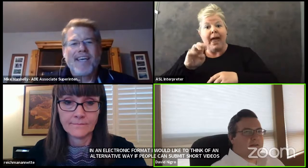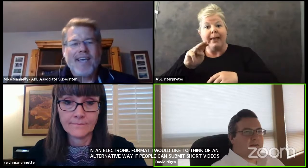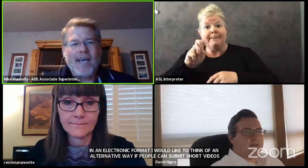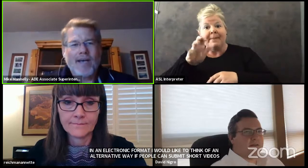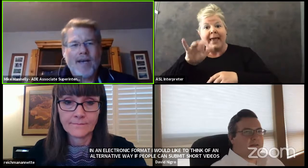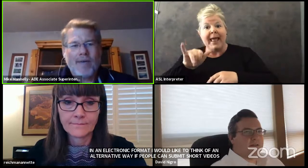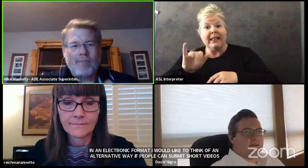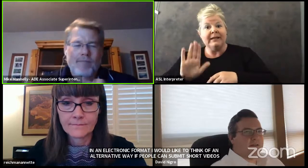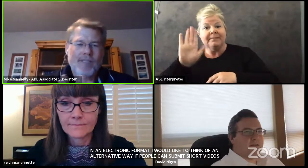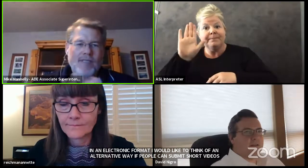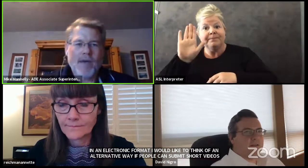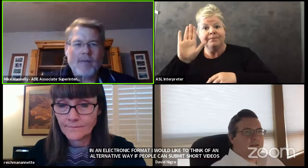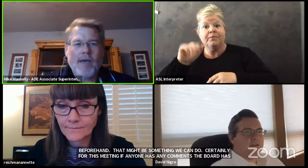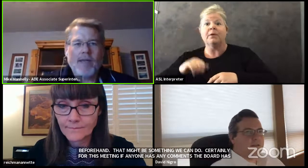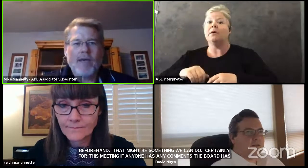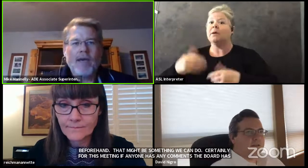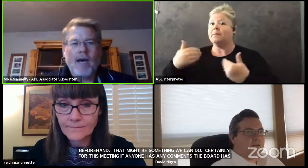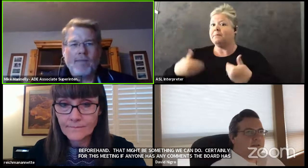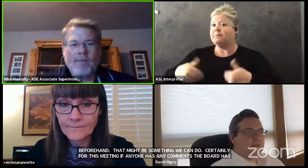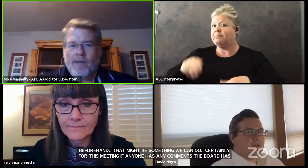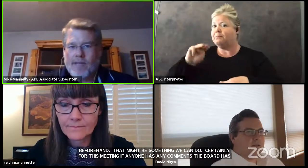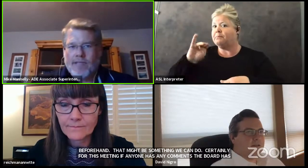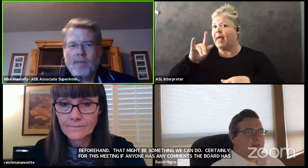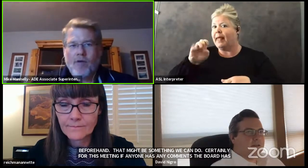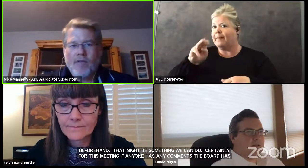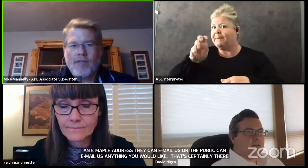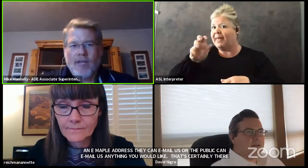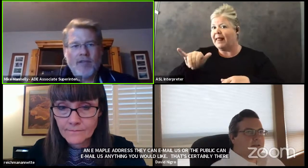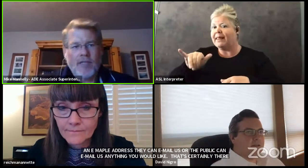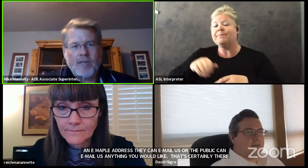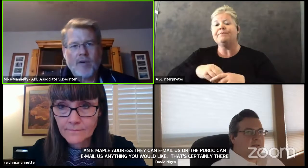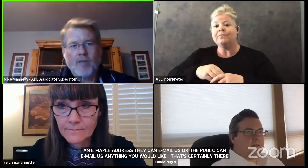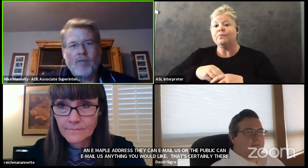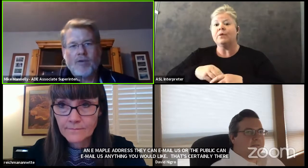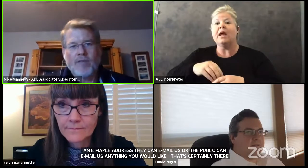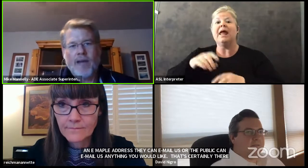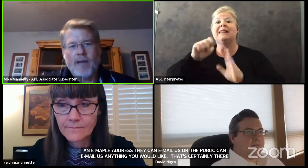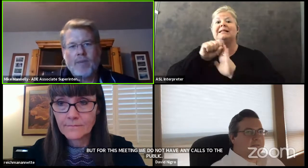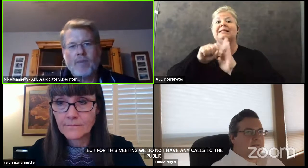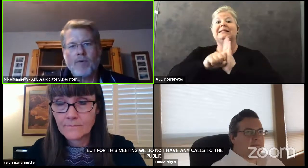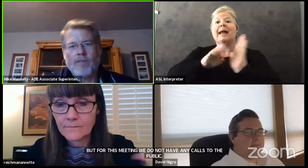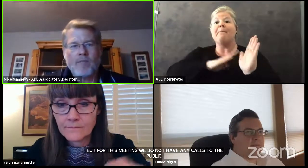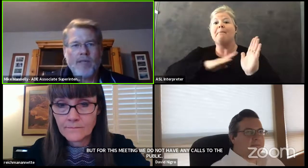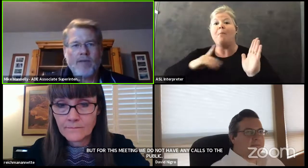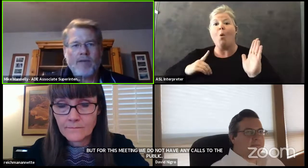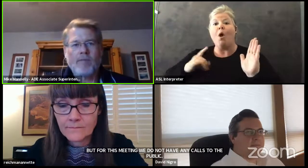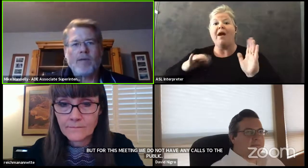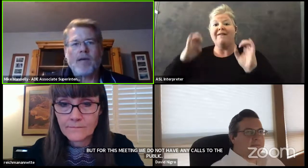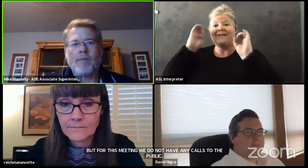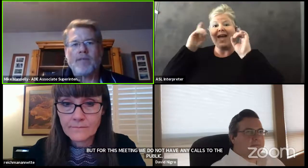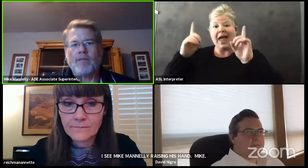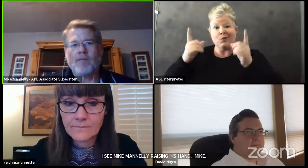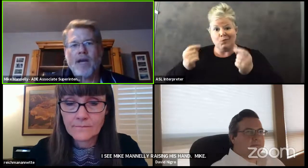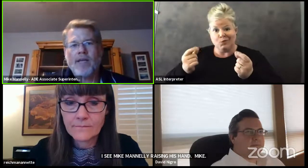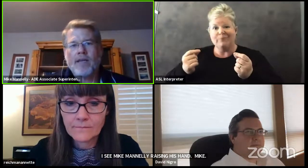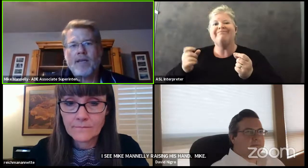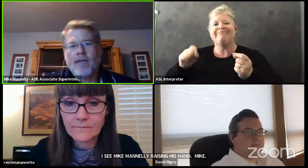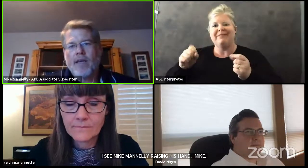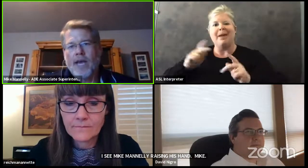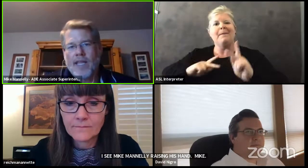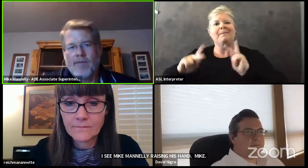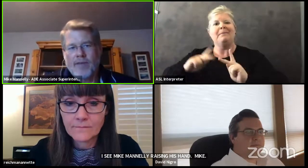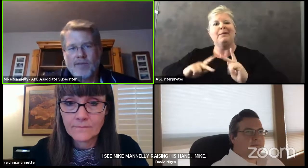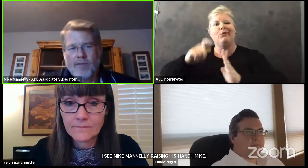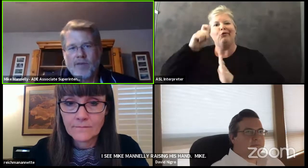yeah um this is my family um so like the state board of education and some other awards have had people submit their public comments in writing